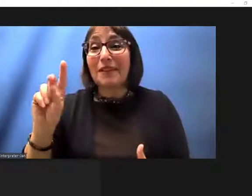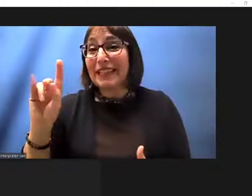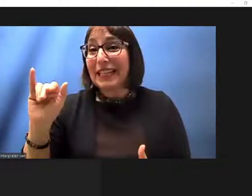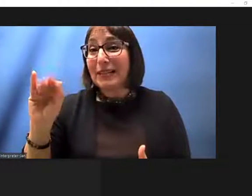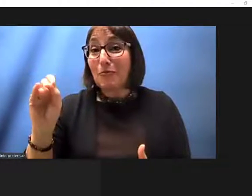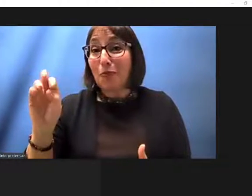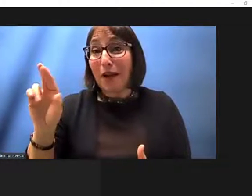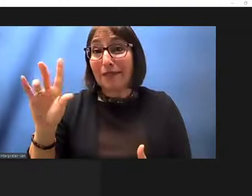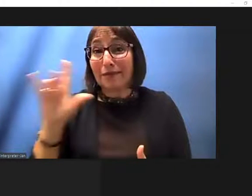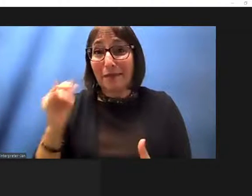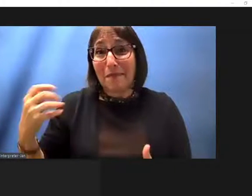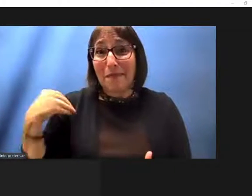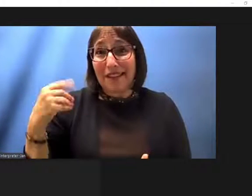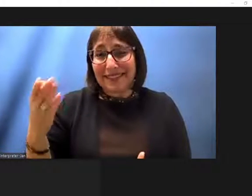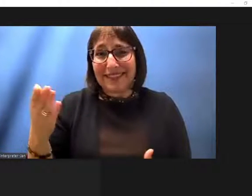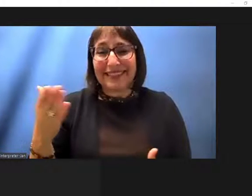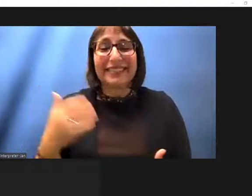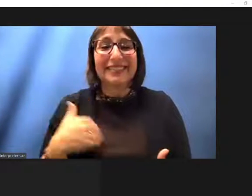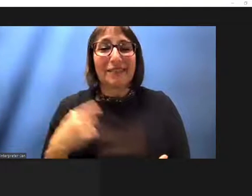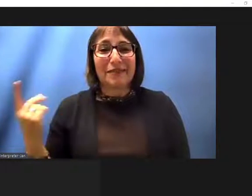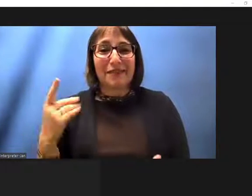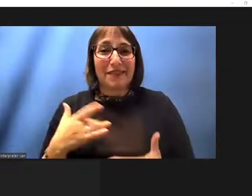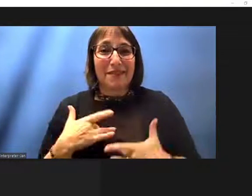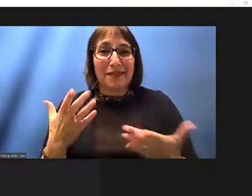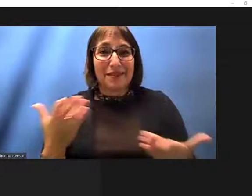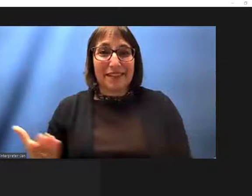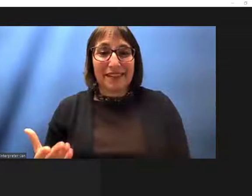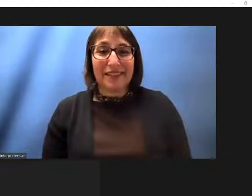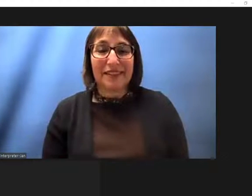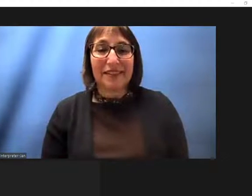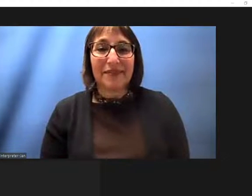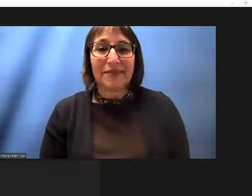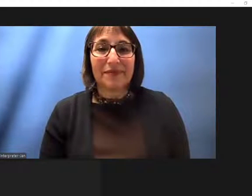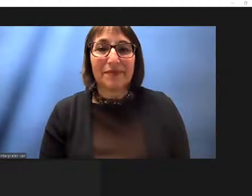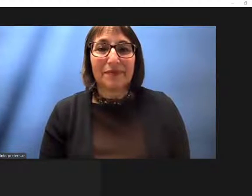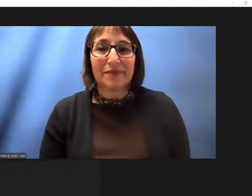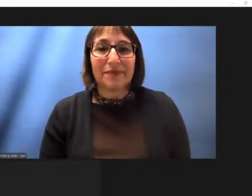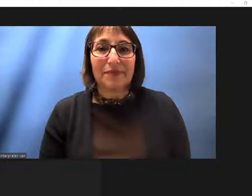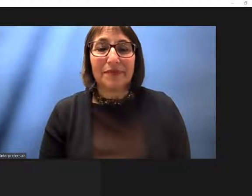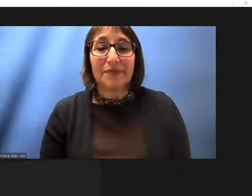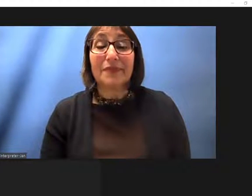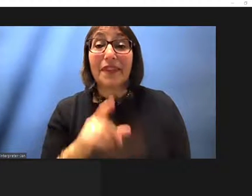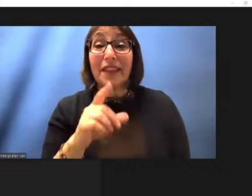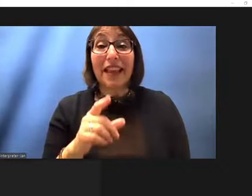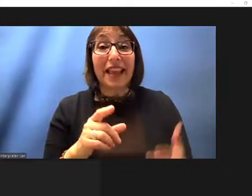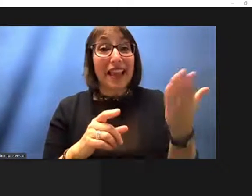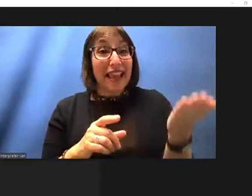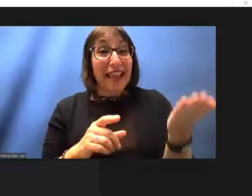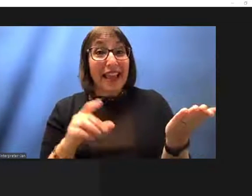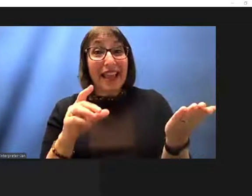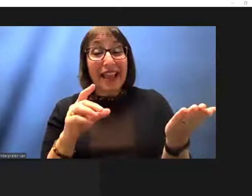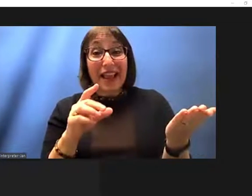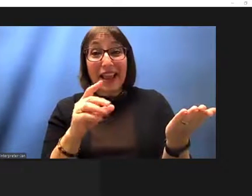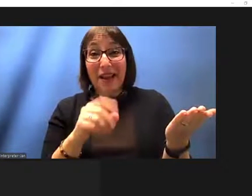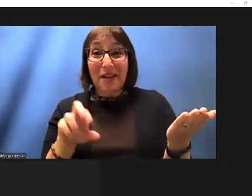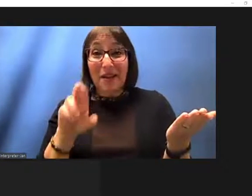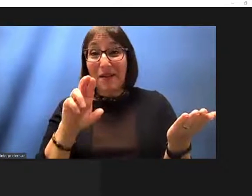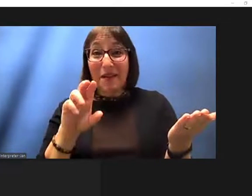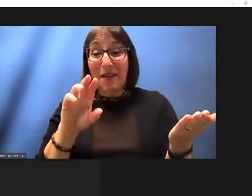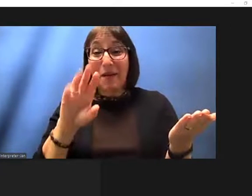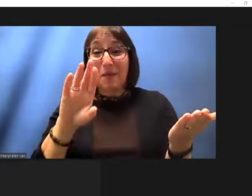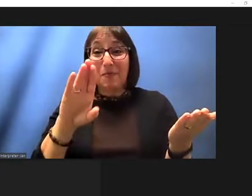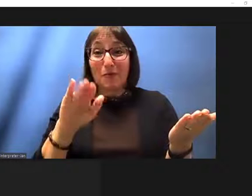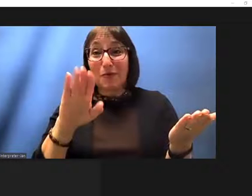aloha and that's partially why uh mr bruce is torres fisher is here this evening